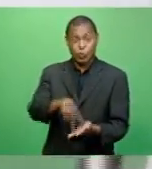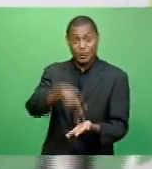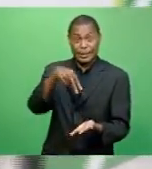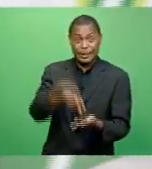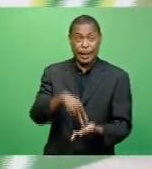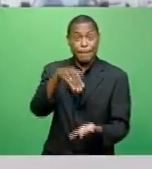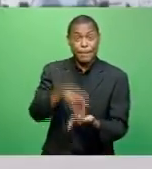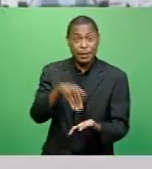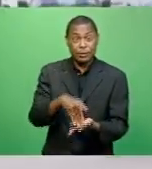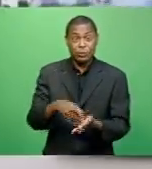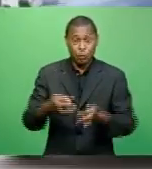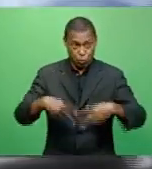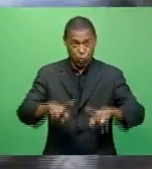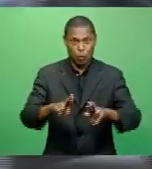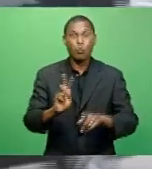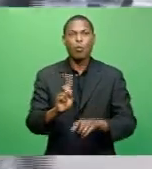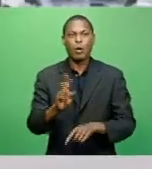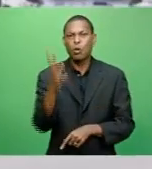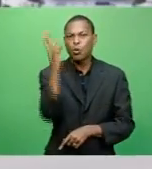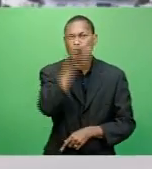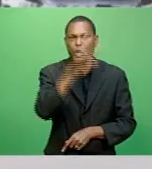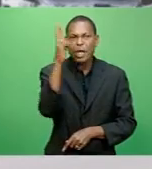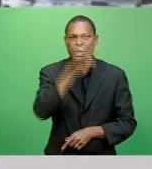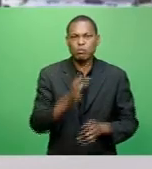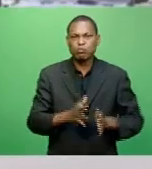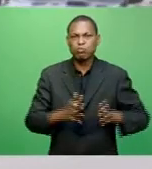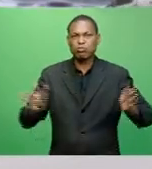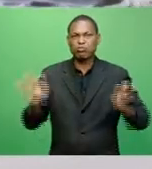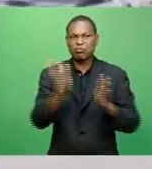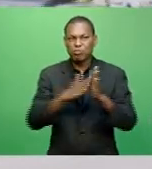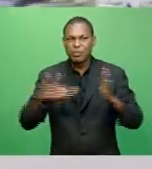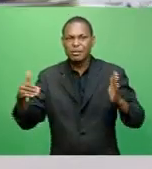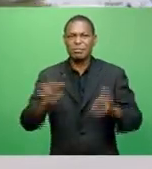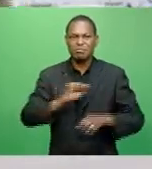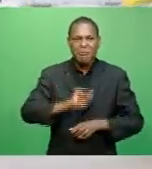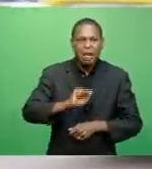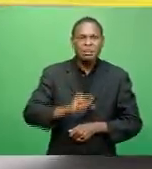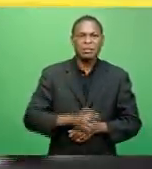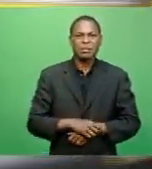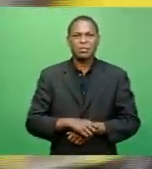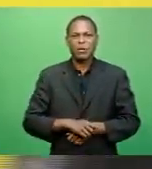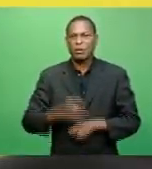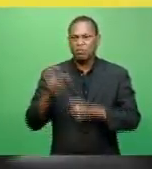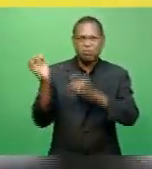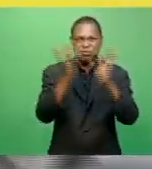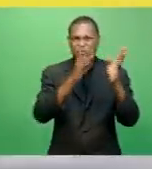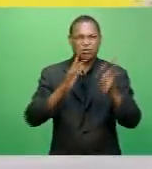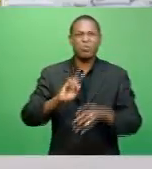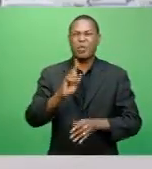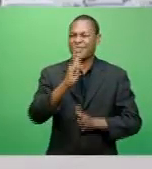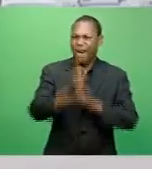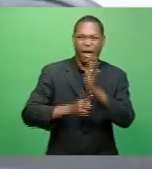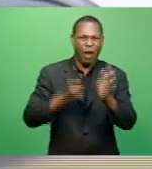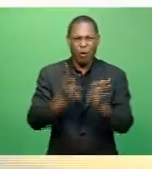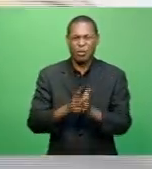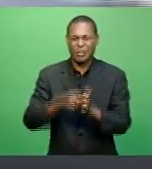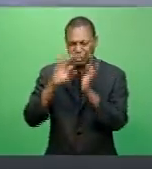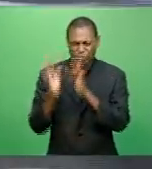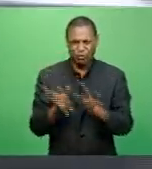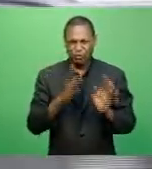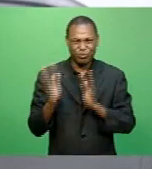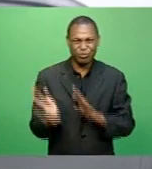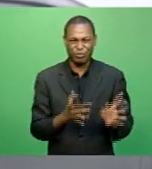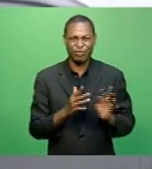traffic police are at risk from large vehicles and have to bear with smog, dust, and grime from passing for hours on end. Deepesh Kumar,